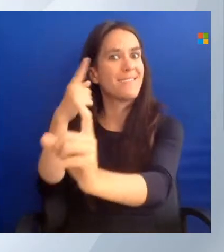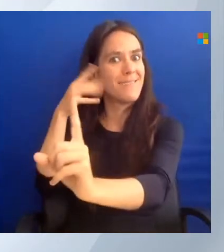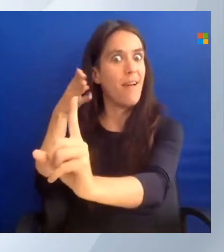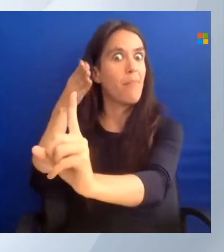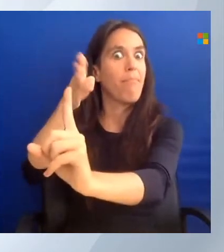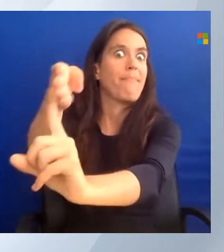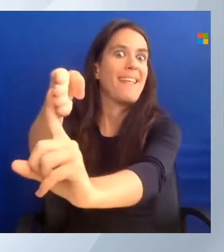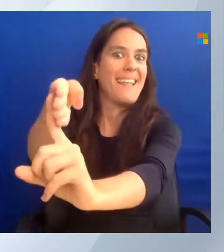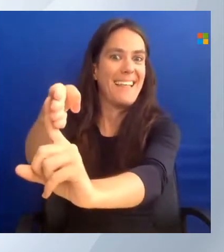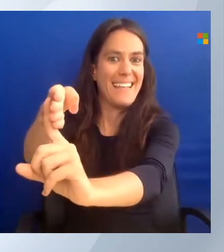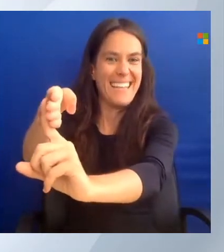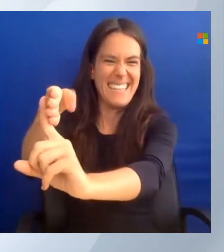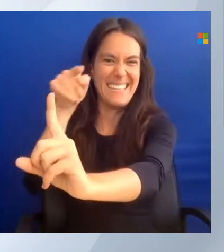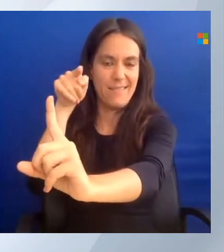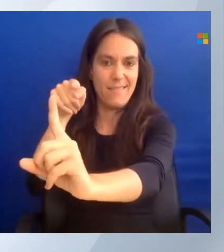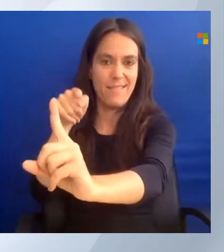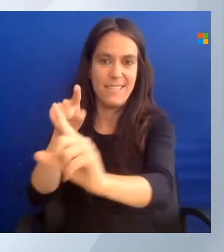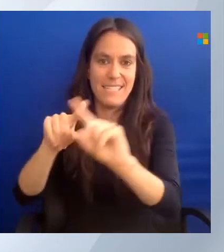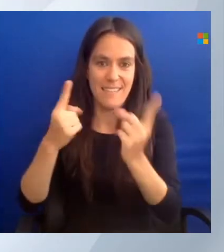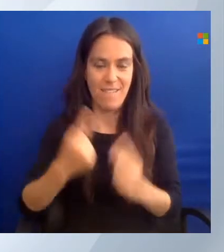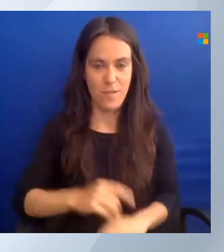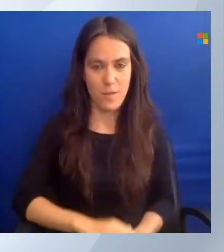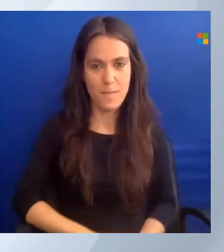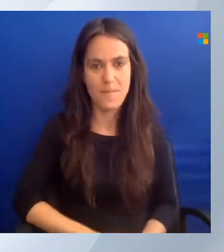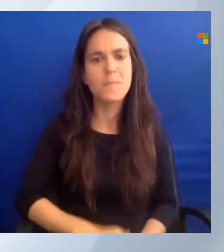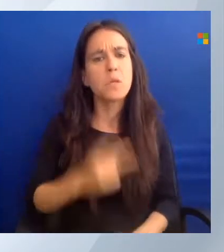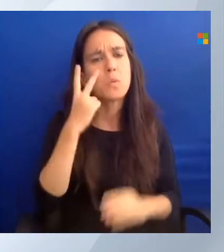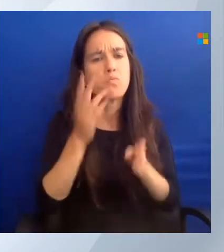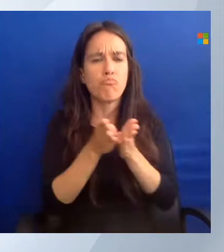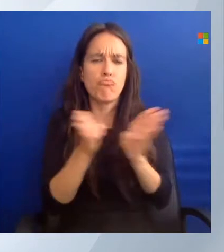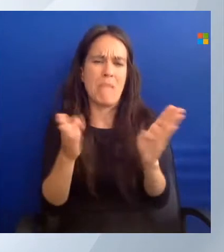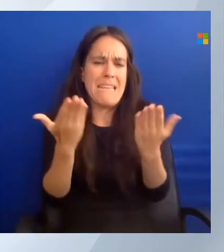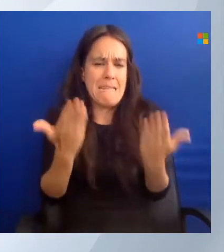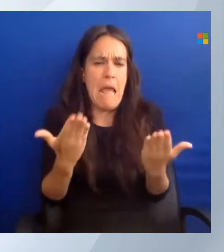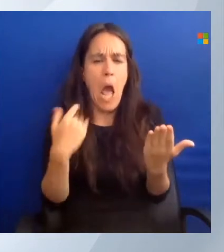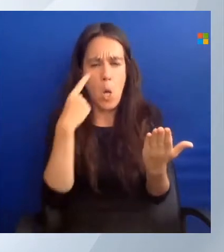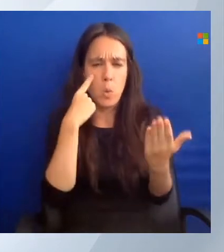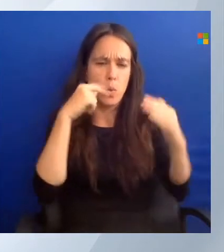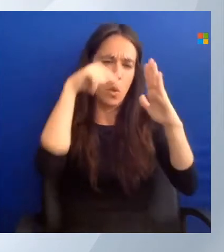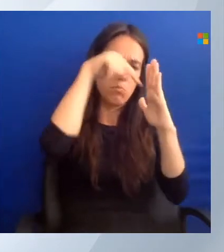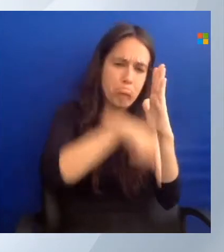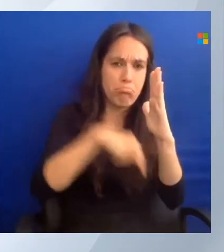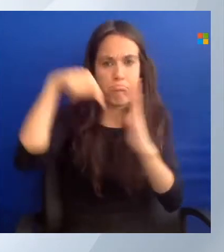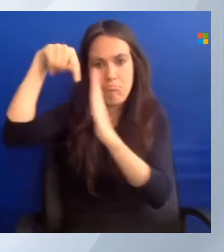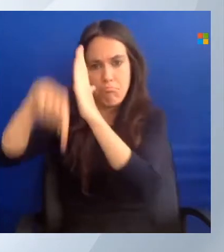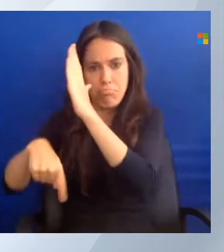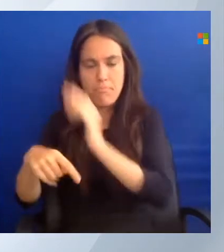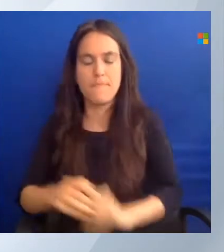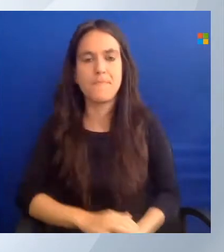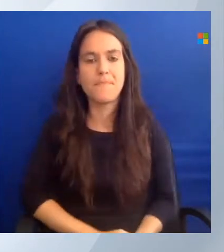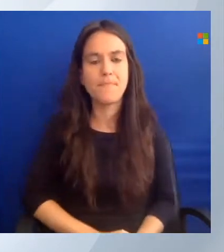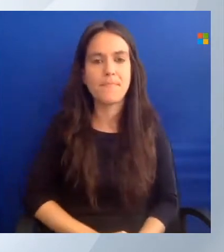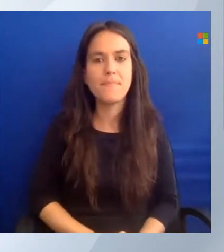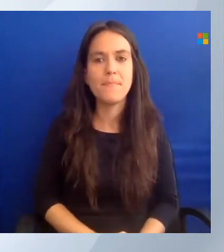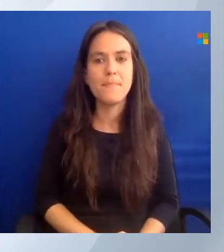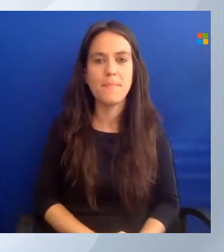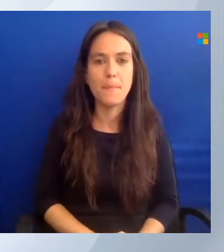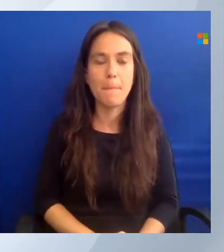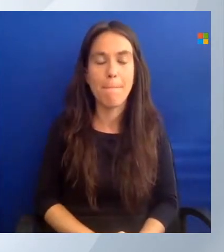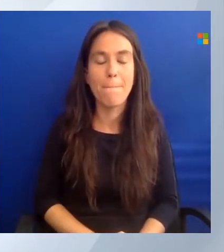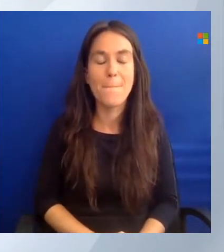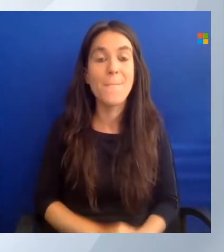And we will see both kinds today. Another thing I want to mention before we